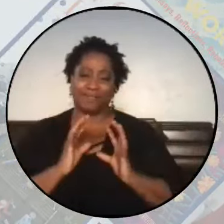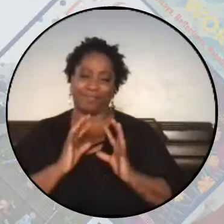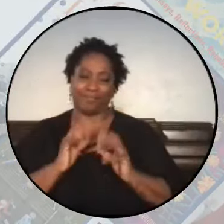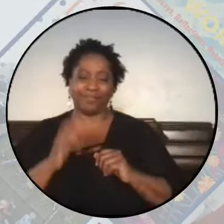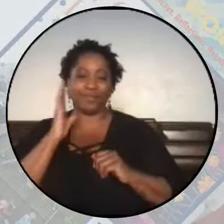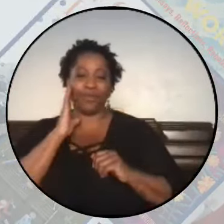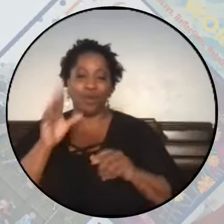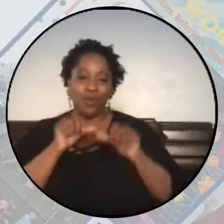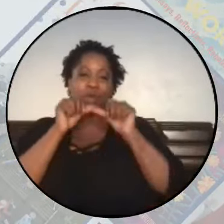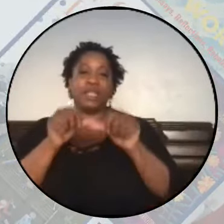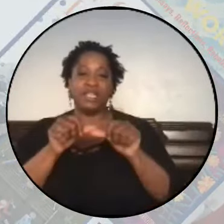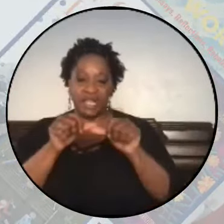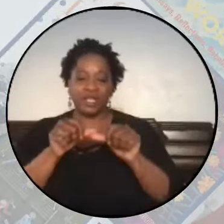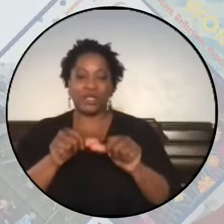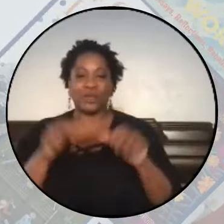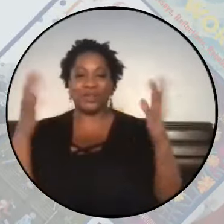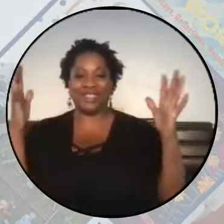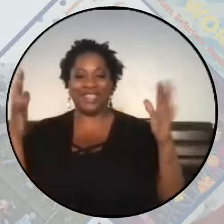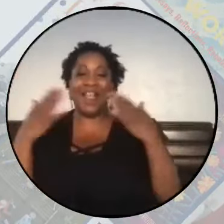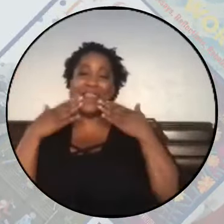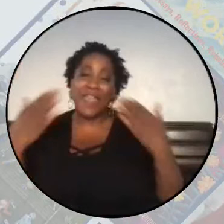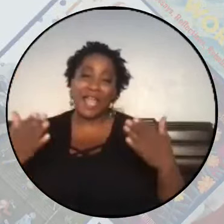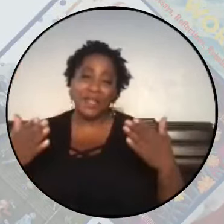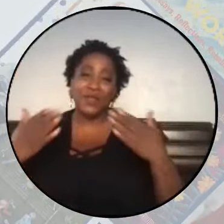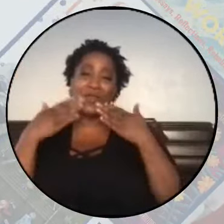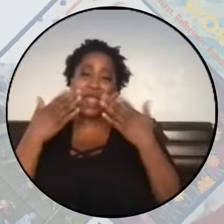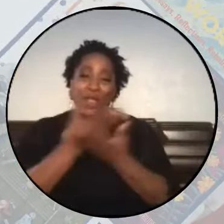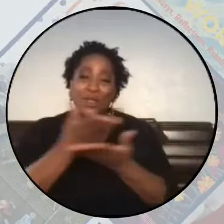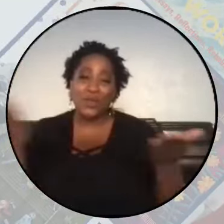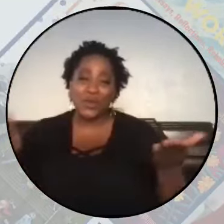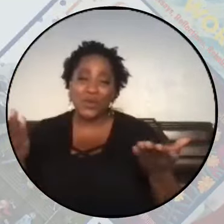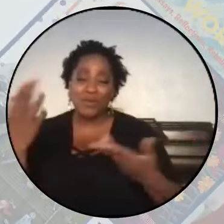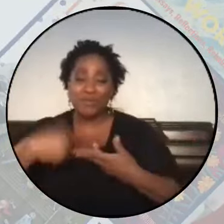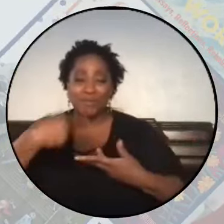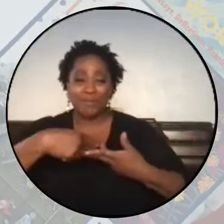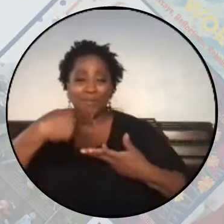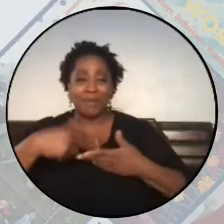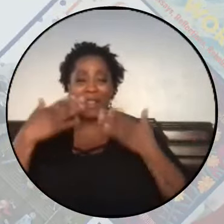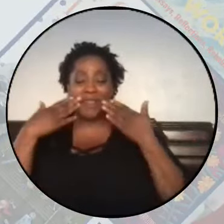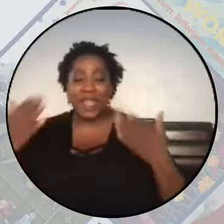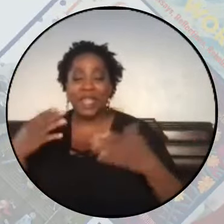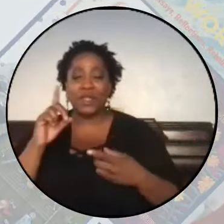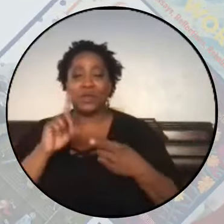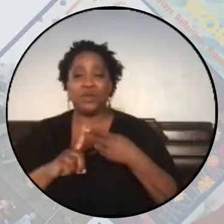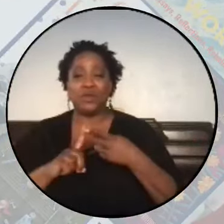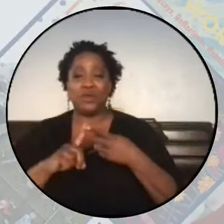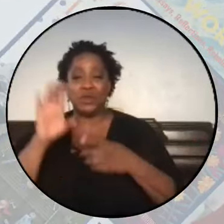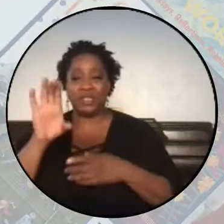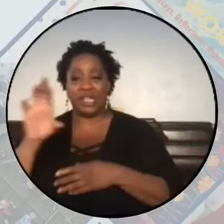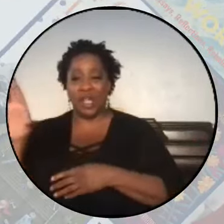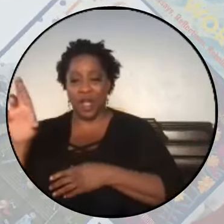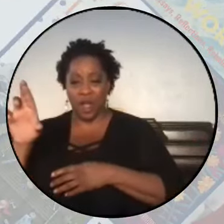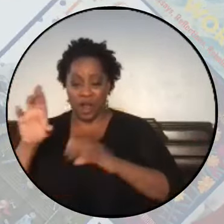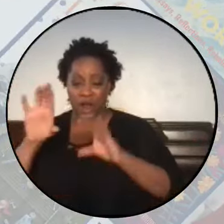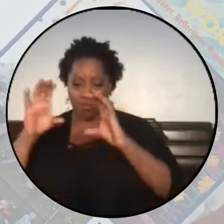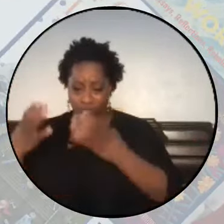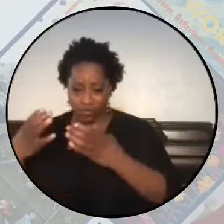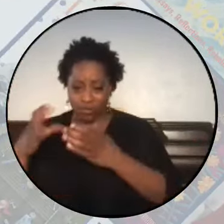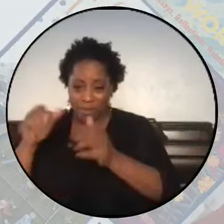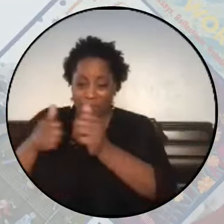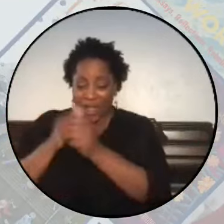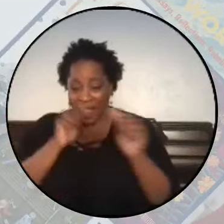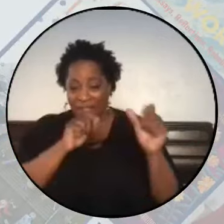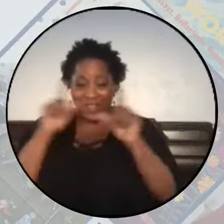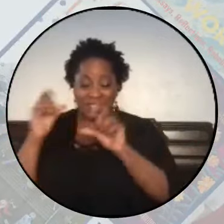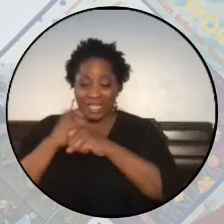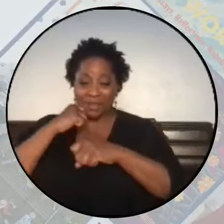are going to continue. So thank you. Thank you to everyone that was here. Thank you to the critical resistance crew that is behind the